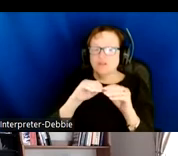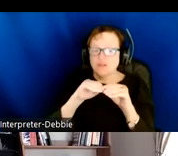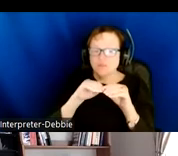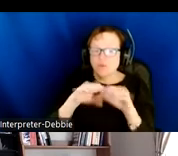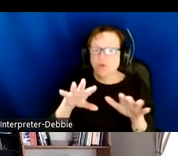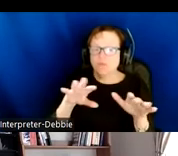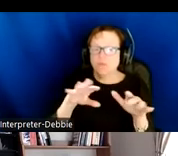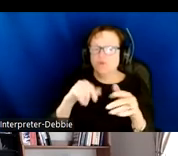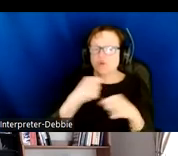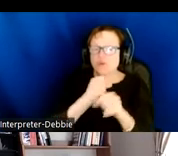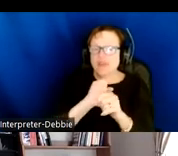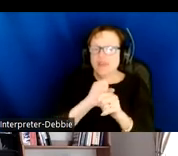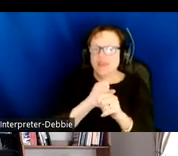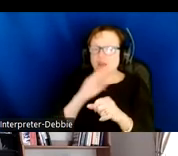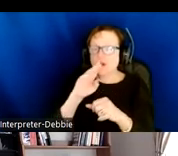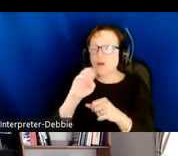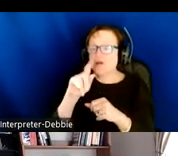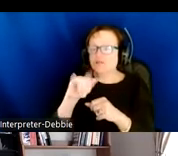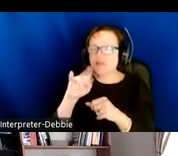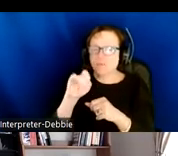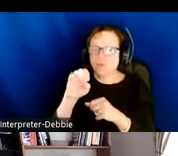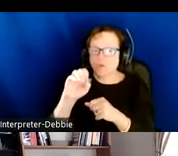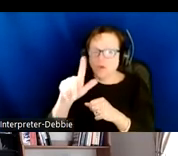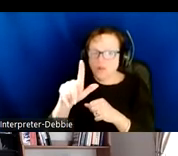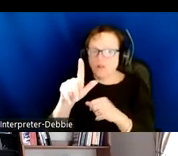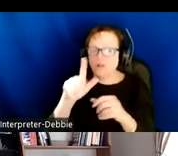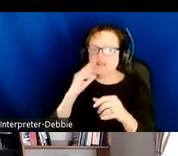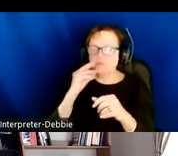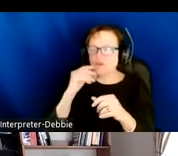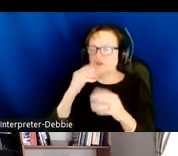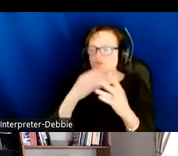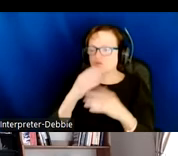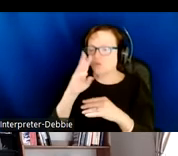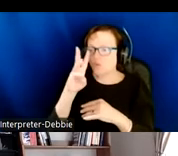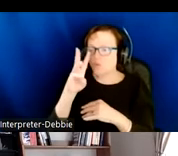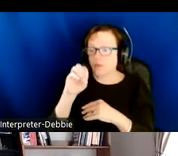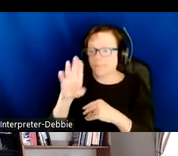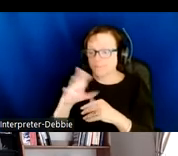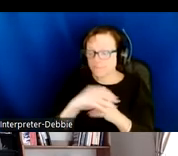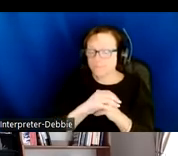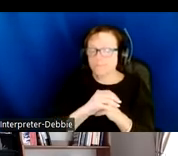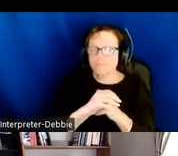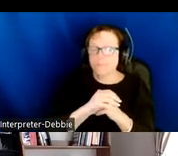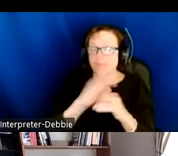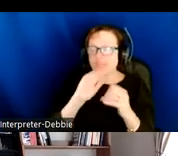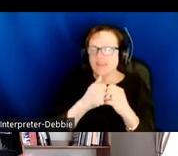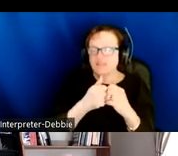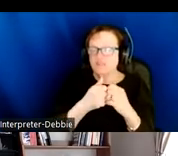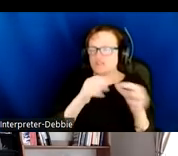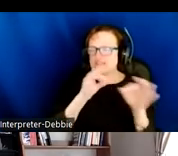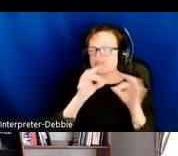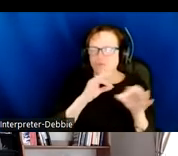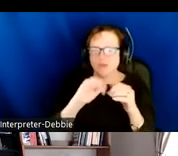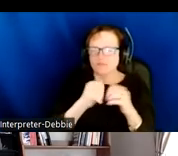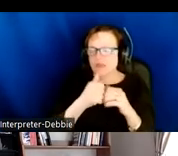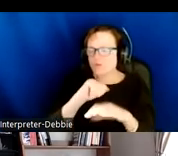And that is a paper that goes into much more detail about the server architecture and how it fits together and how it works